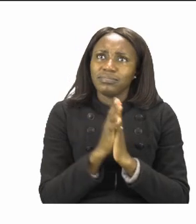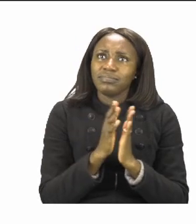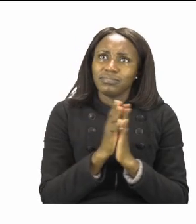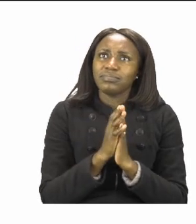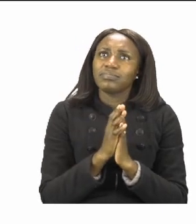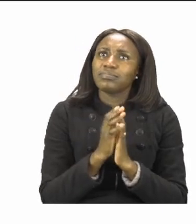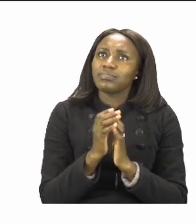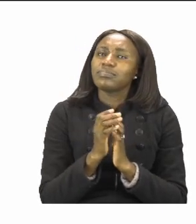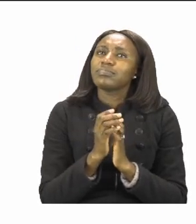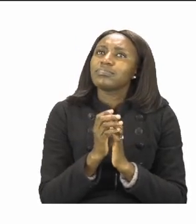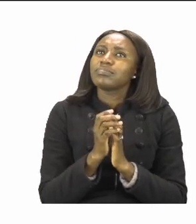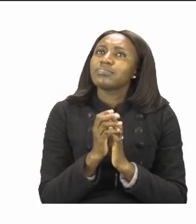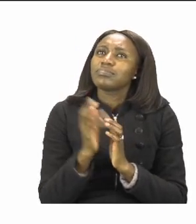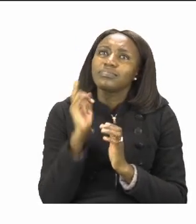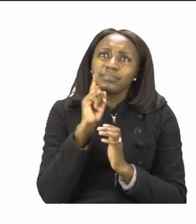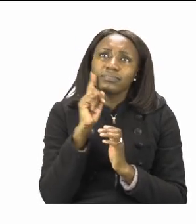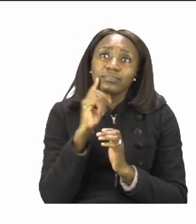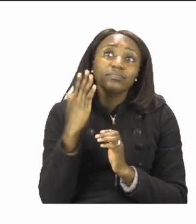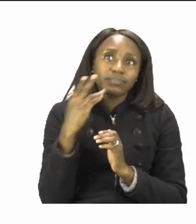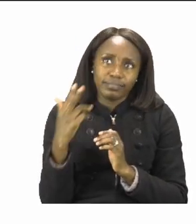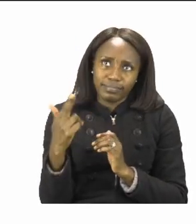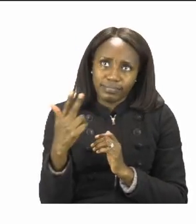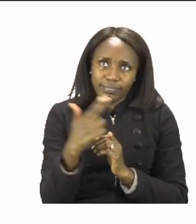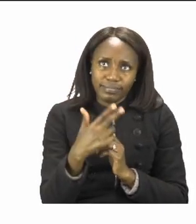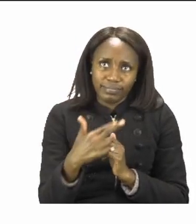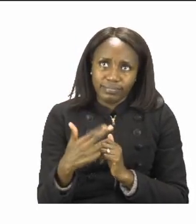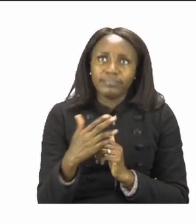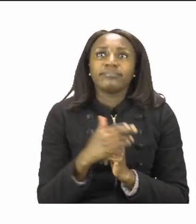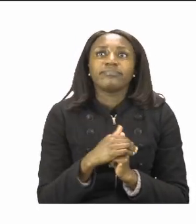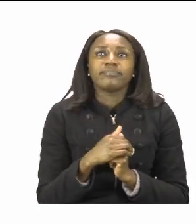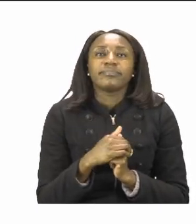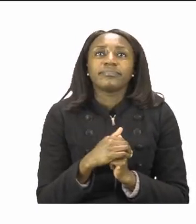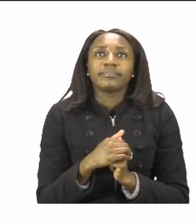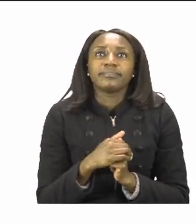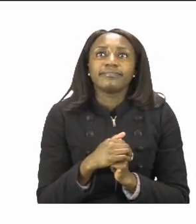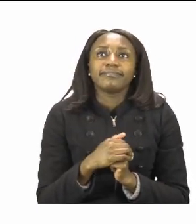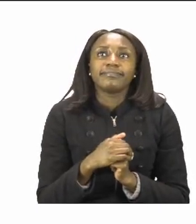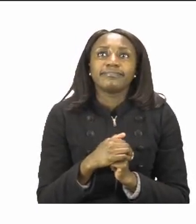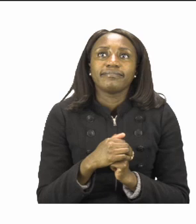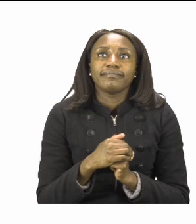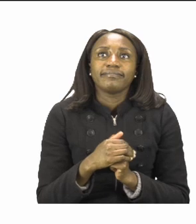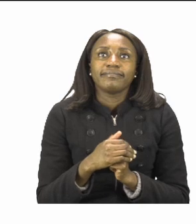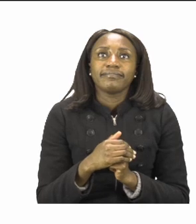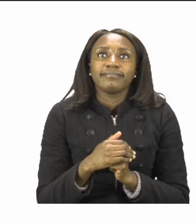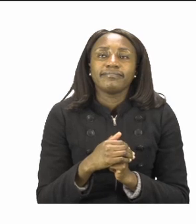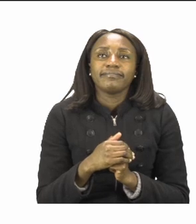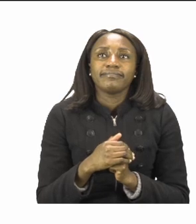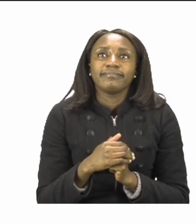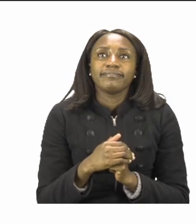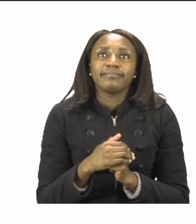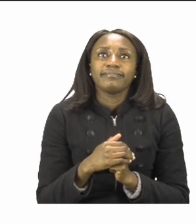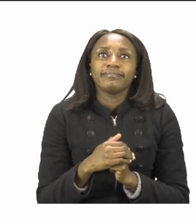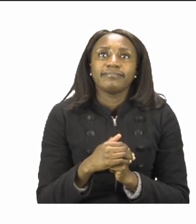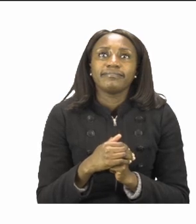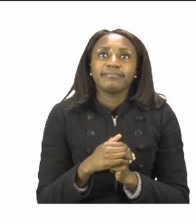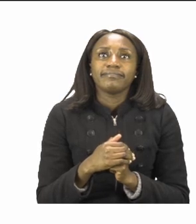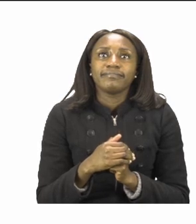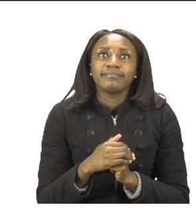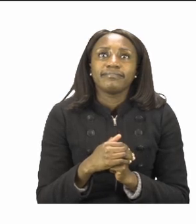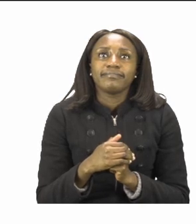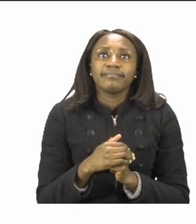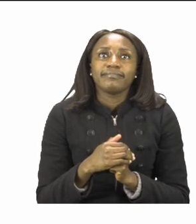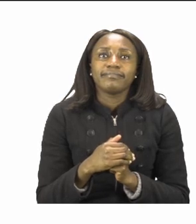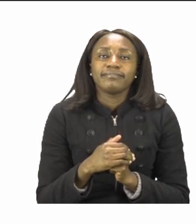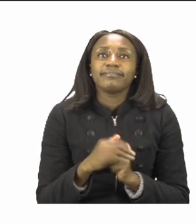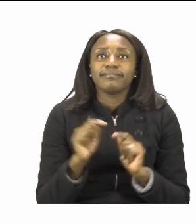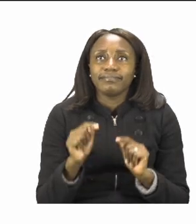you. The next thing that you're going to do after cutting your two types of transport is going to the